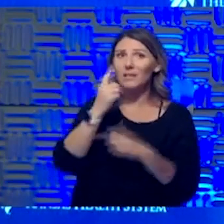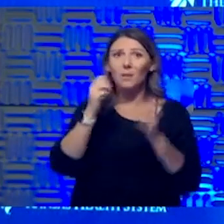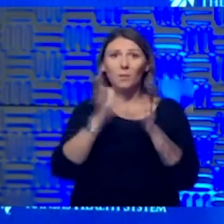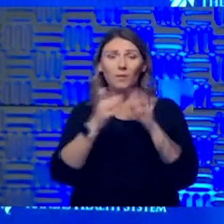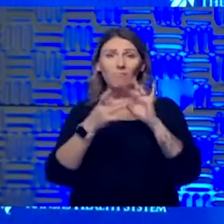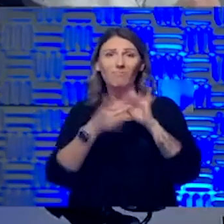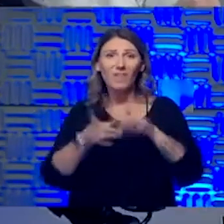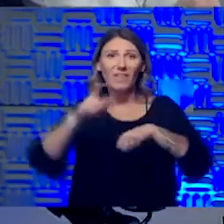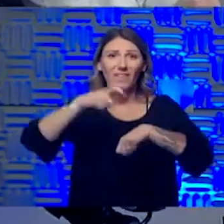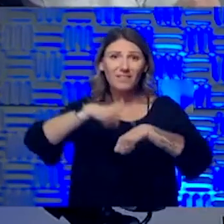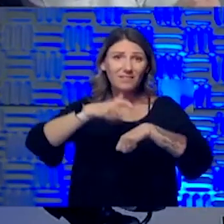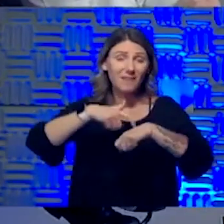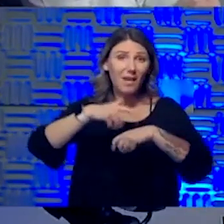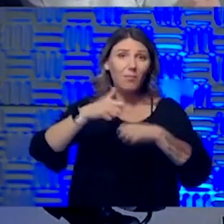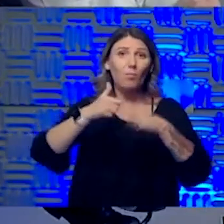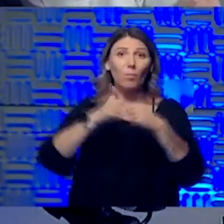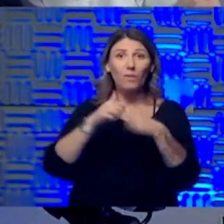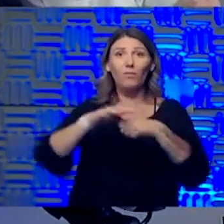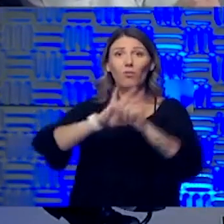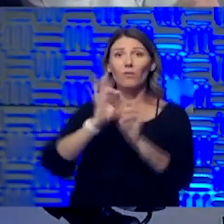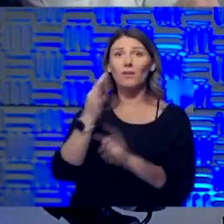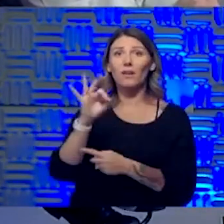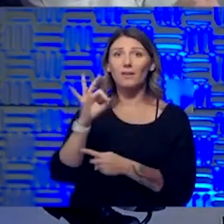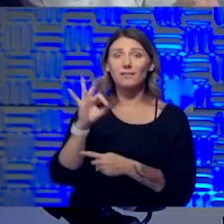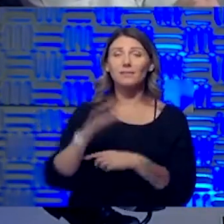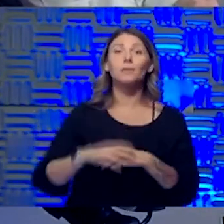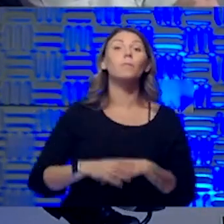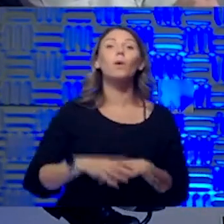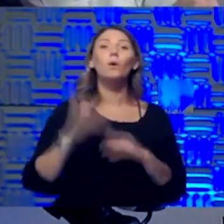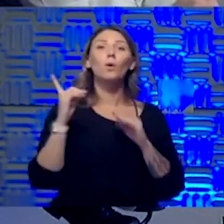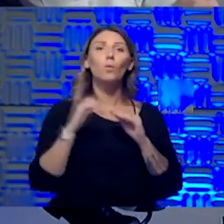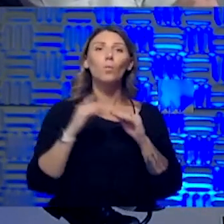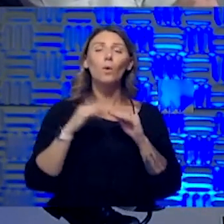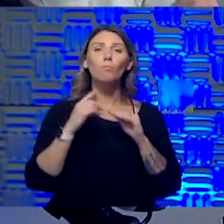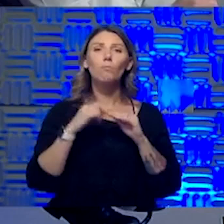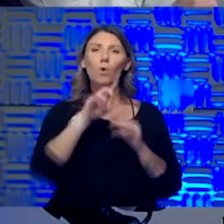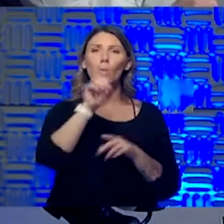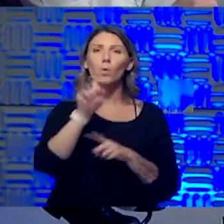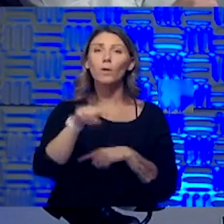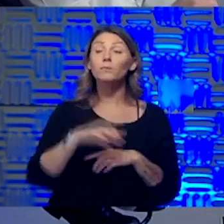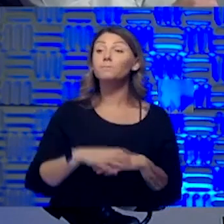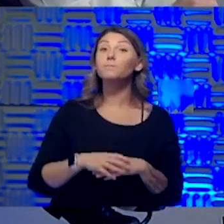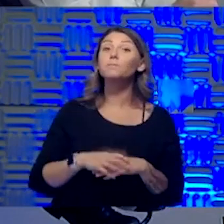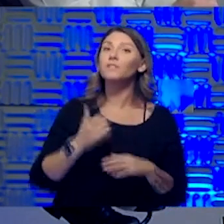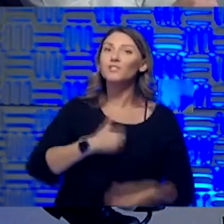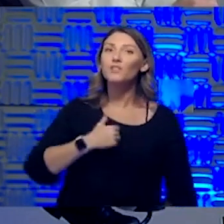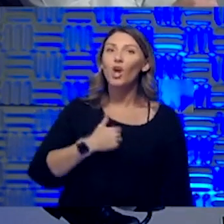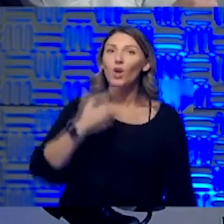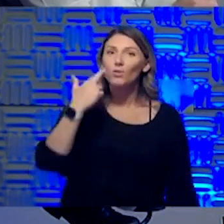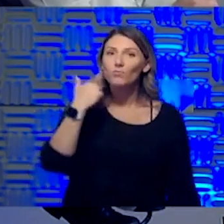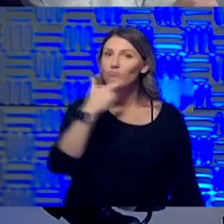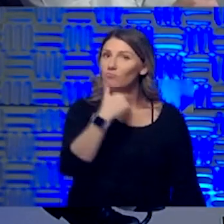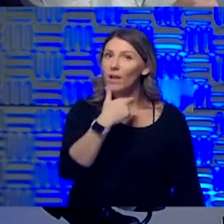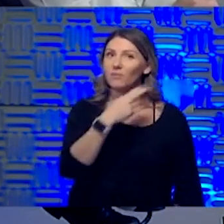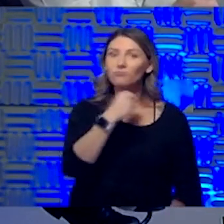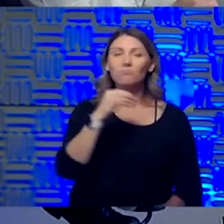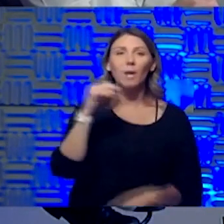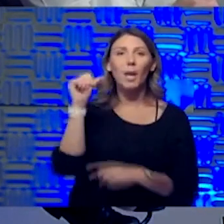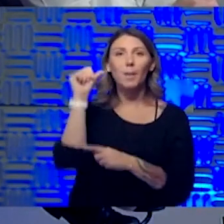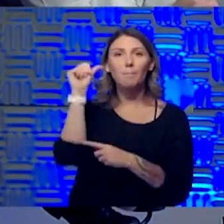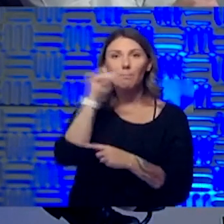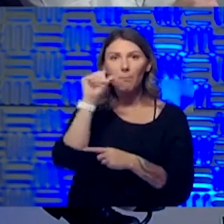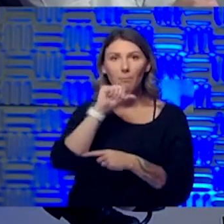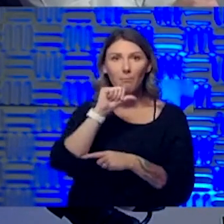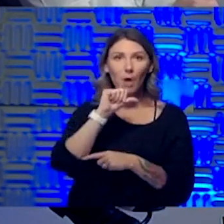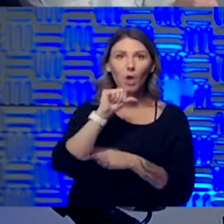I think we have time for one more question. Dr. Cyrus. With the restaurants, uh, sorry, with, with restaurants and bars across the